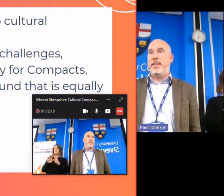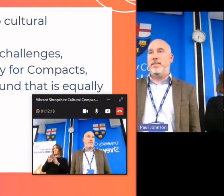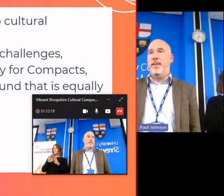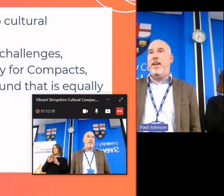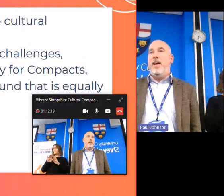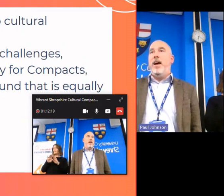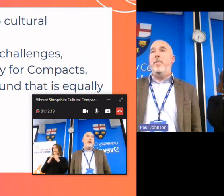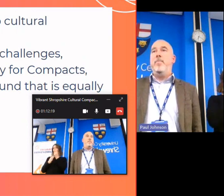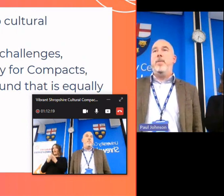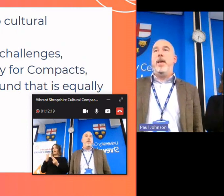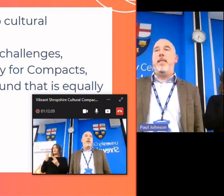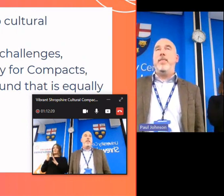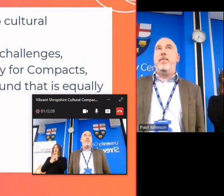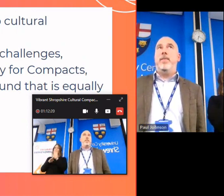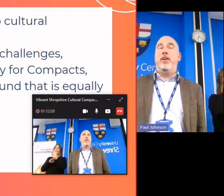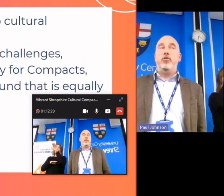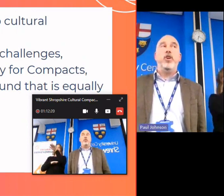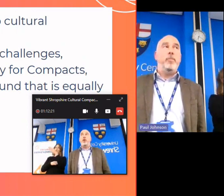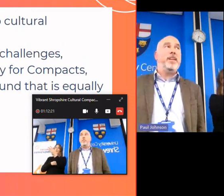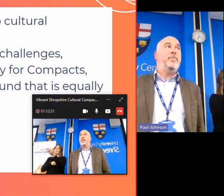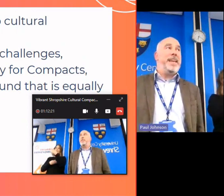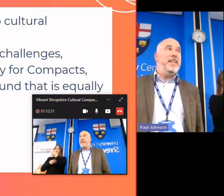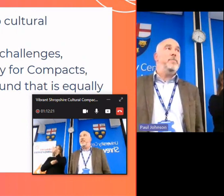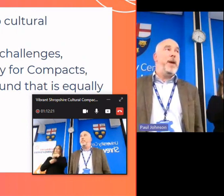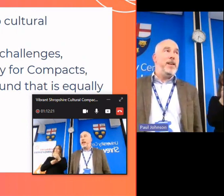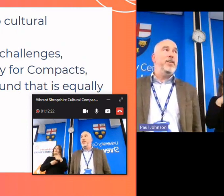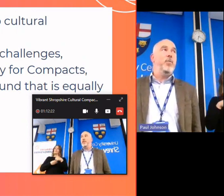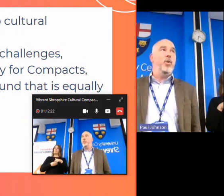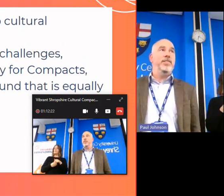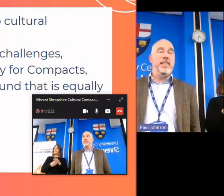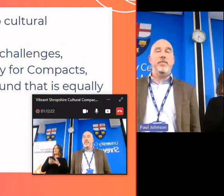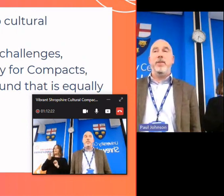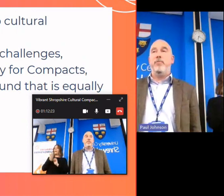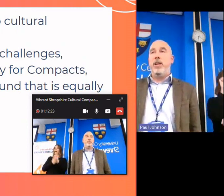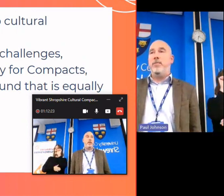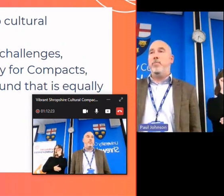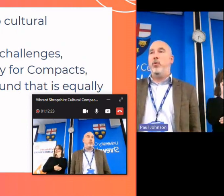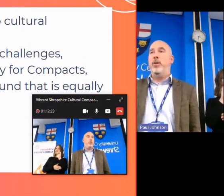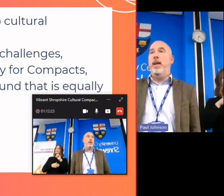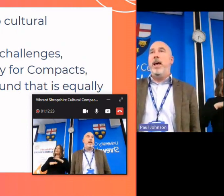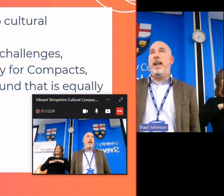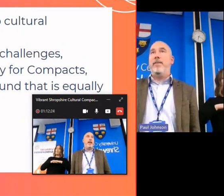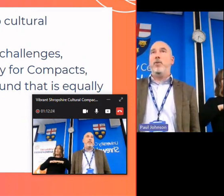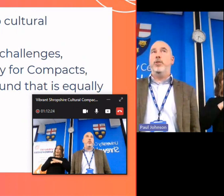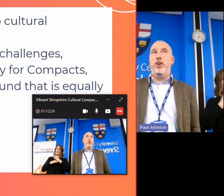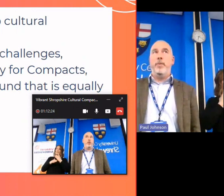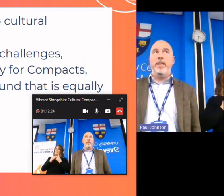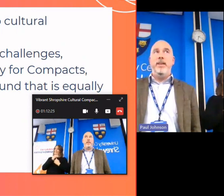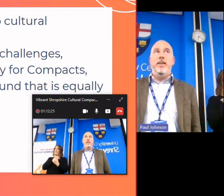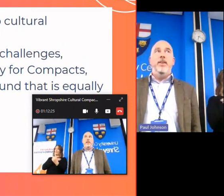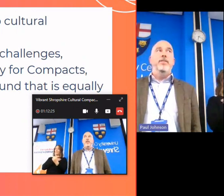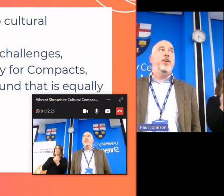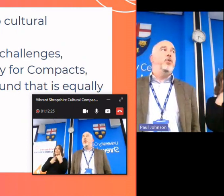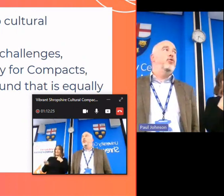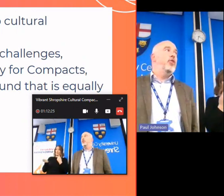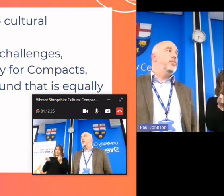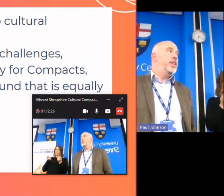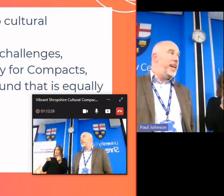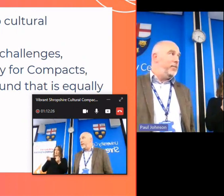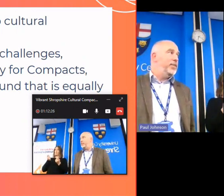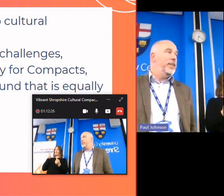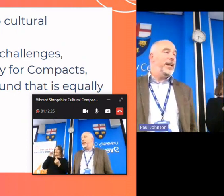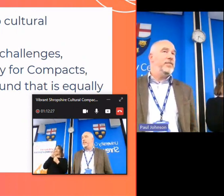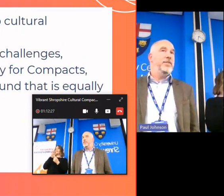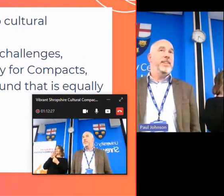of the arts and cultural sectors um the cultural compacts being independent was seen as being really important and having autonomy so